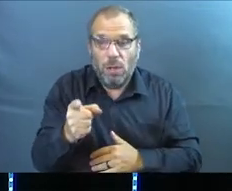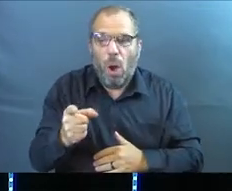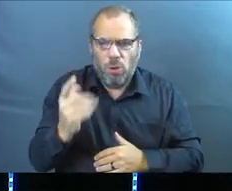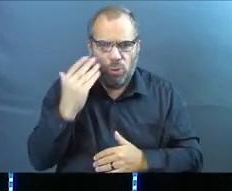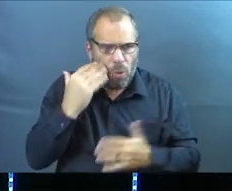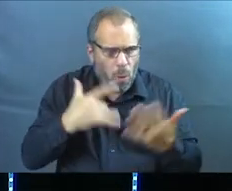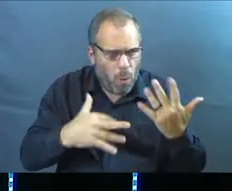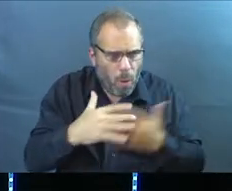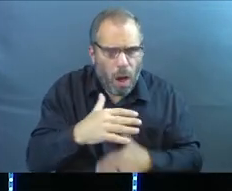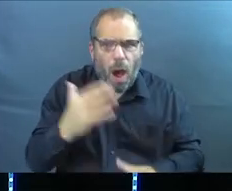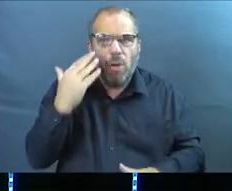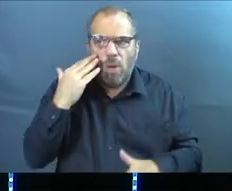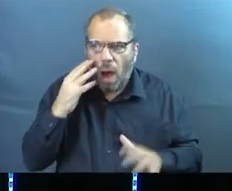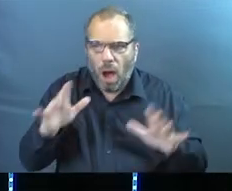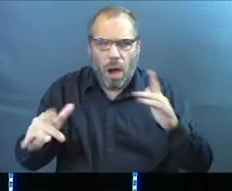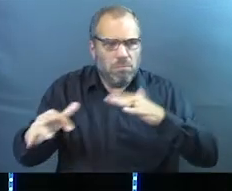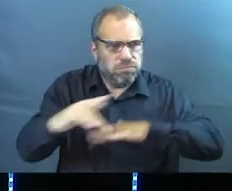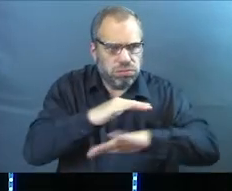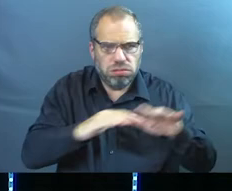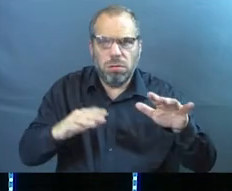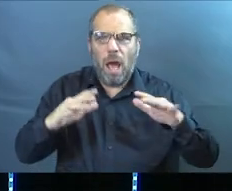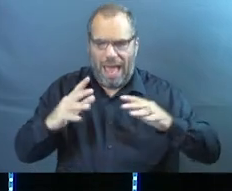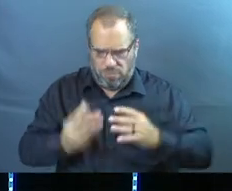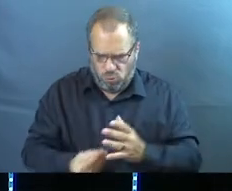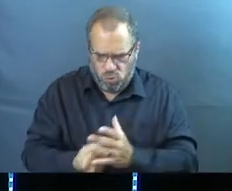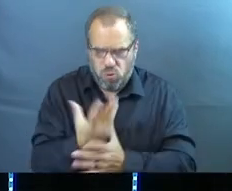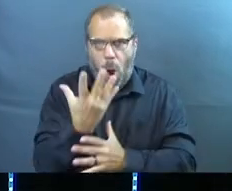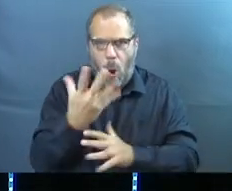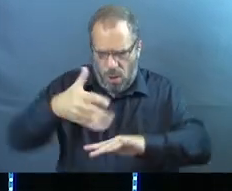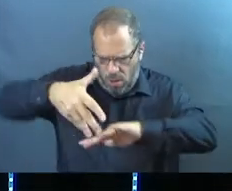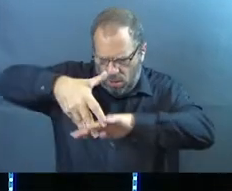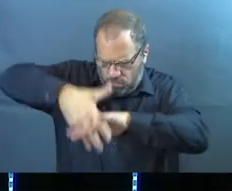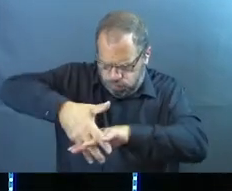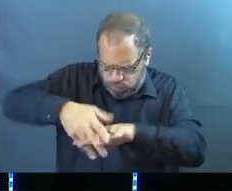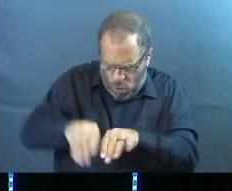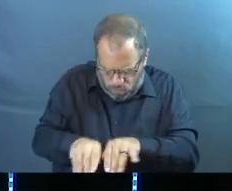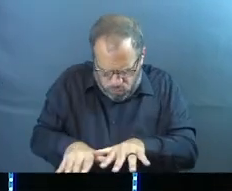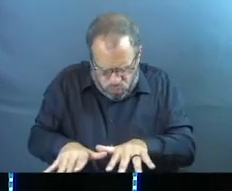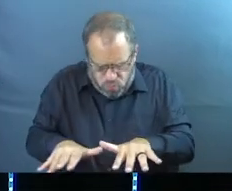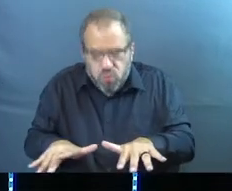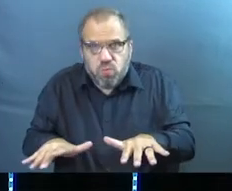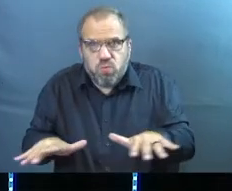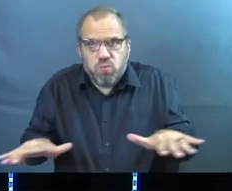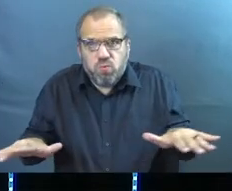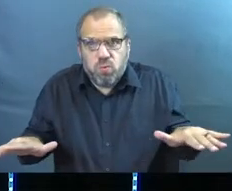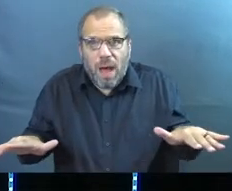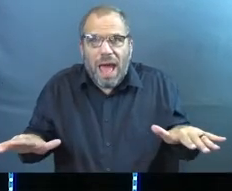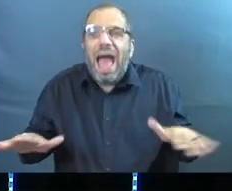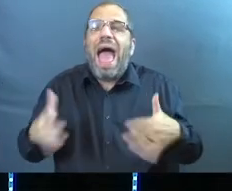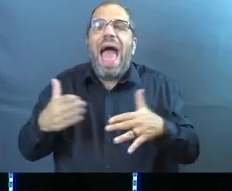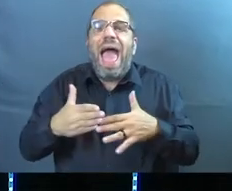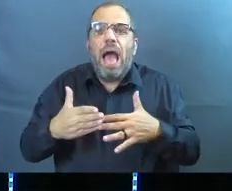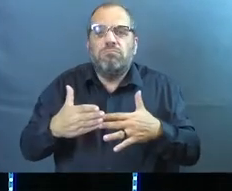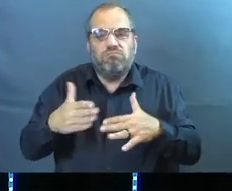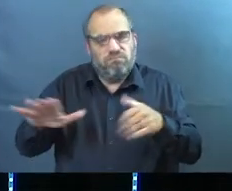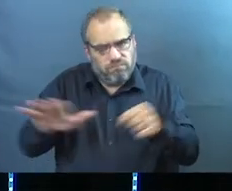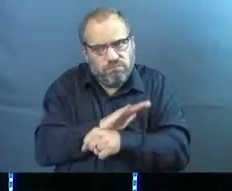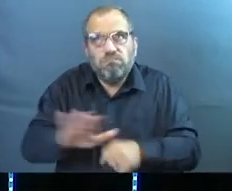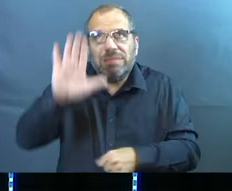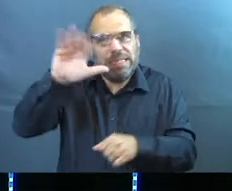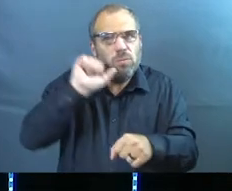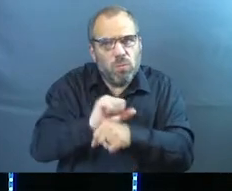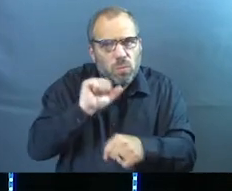getting to know people but you're actually getting to flourish in your gifts and fulfill the mission that Jesus gave to the church.